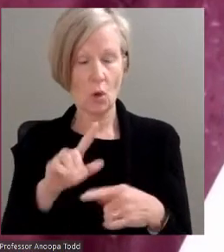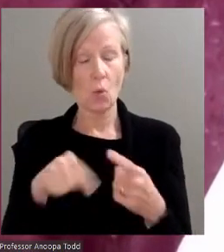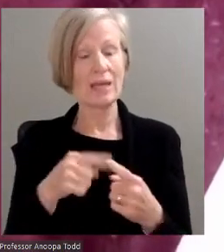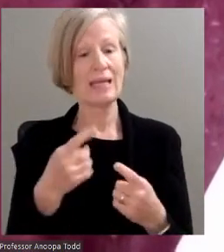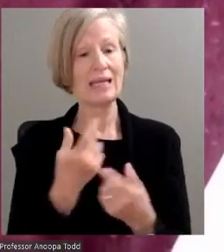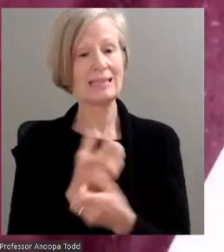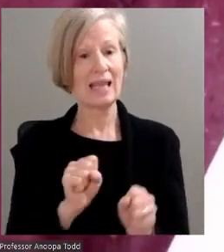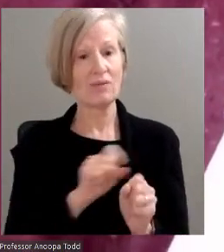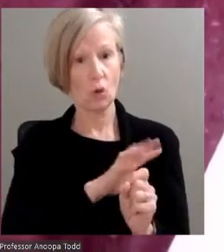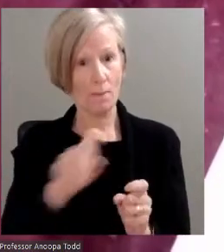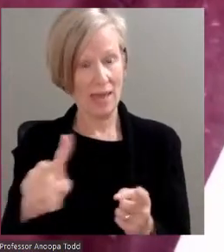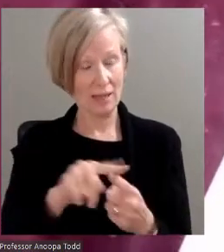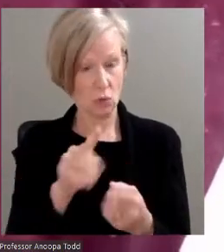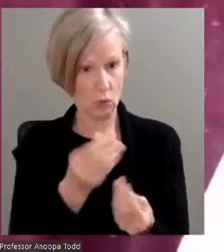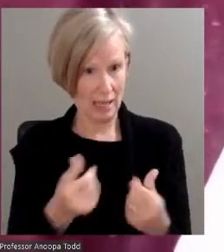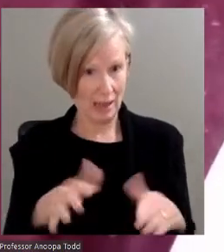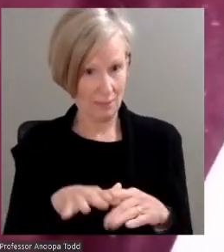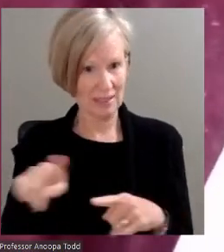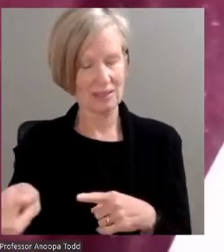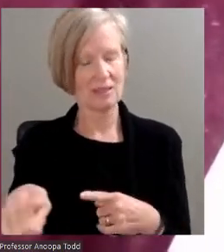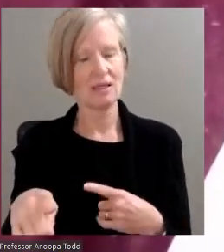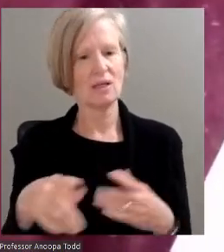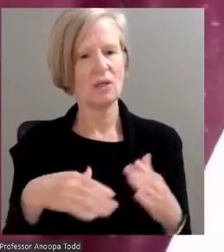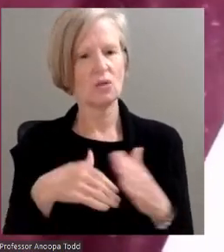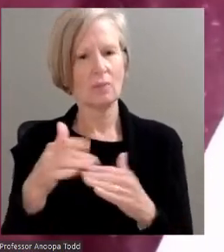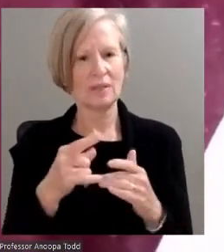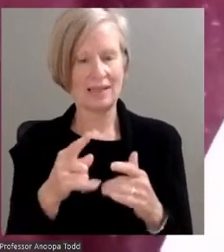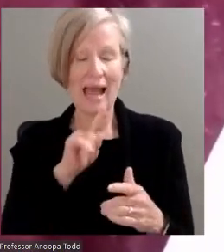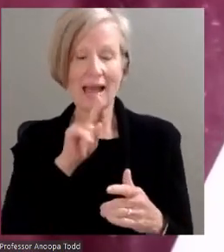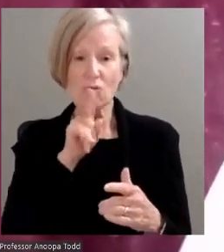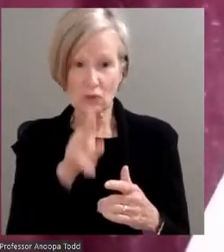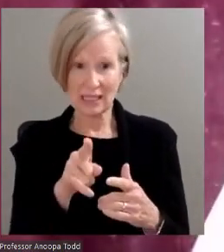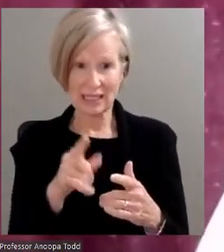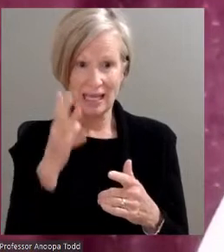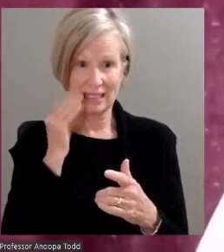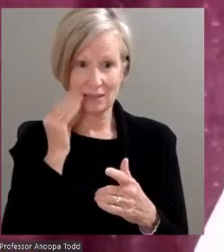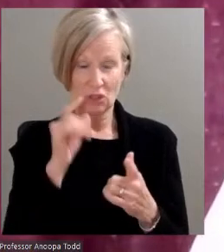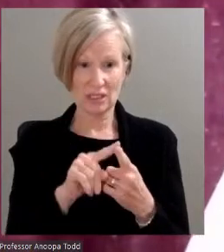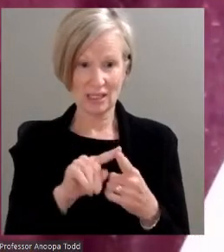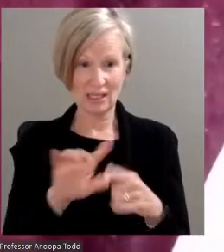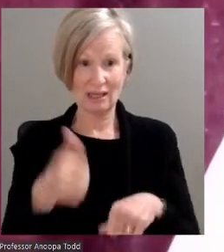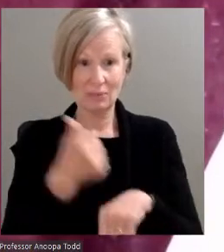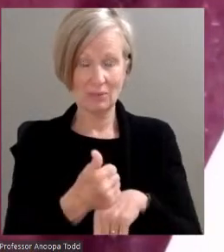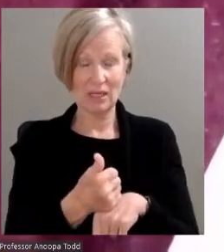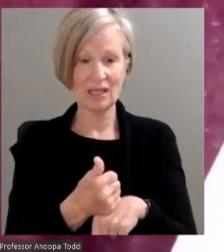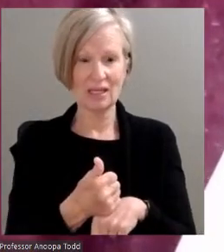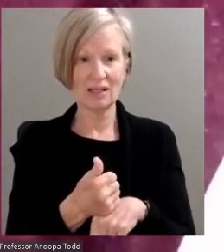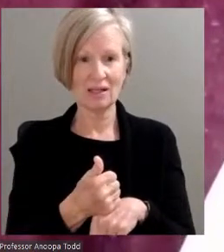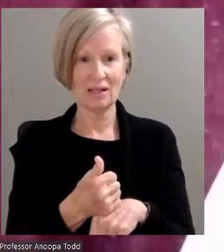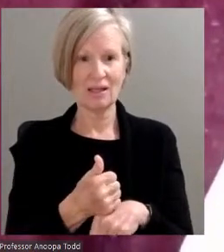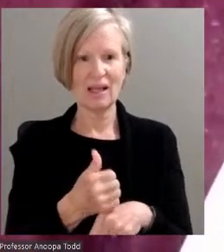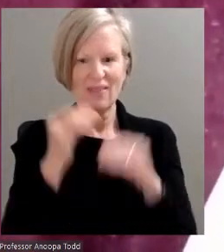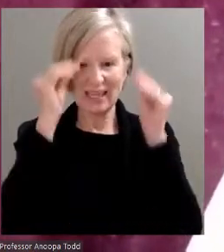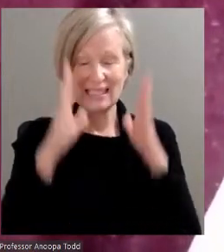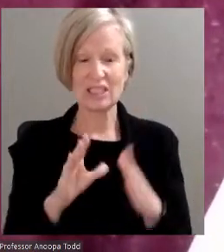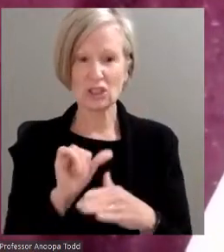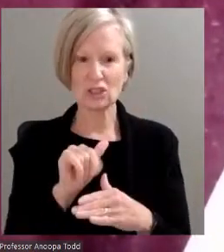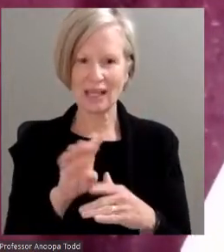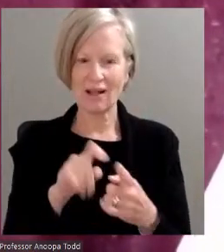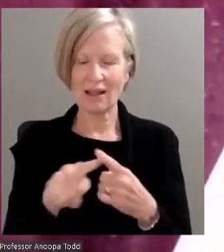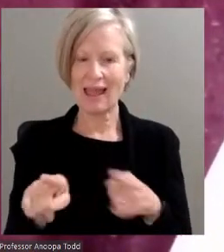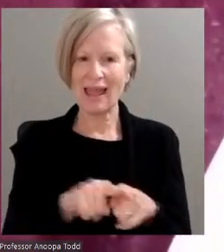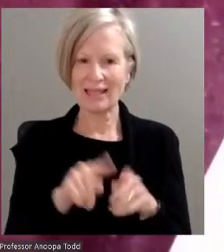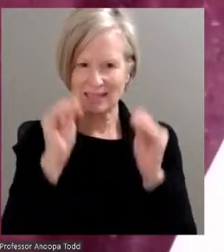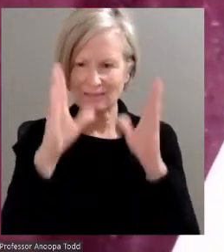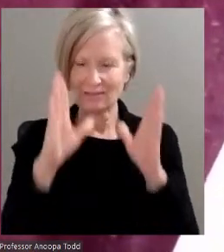once it's safe to return to campus, now I have actual experience in implementing these teaching styles as an instructor. I've had this experience